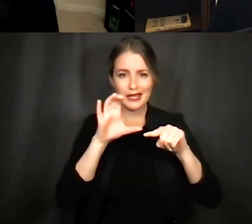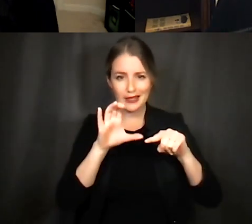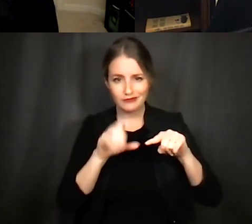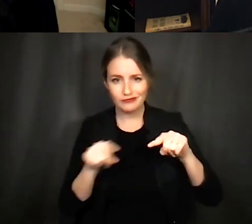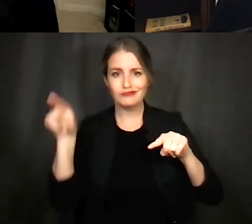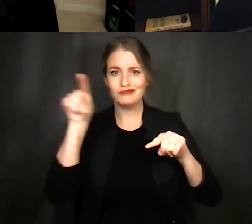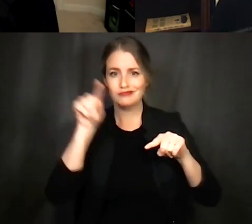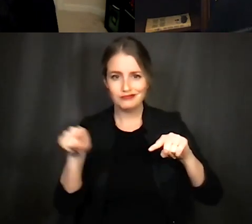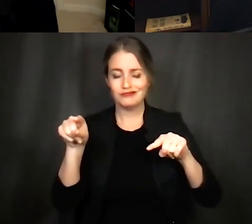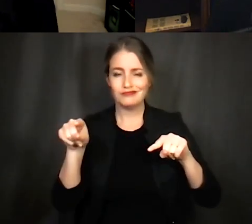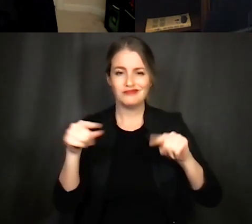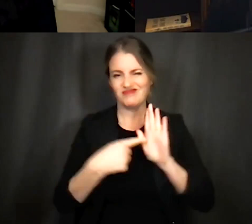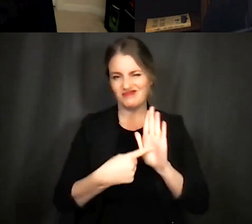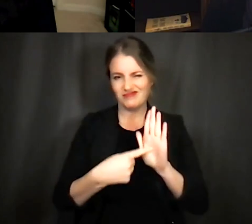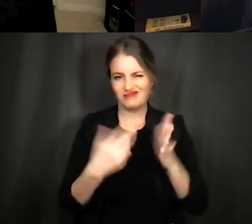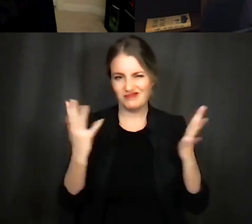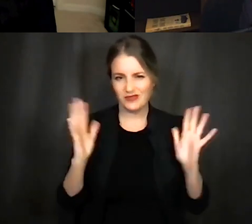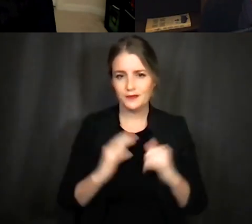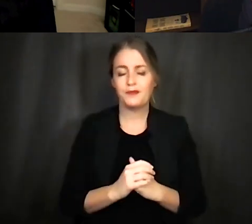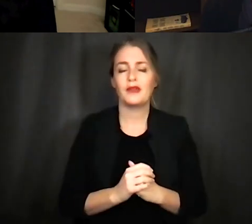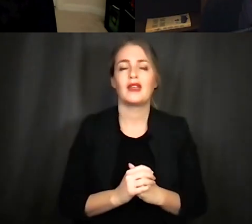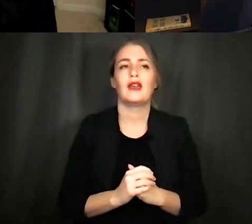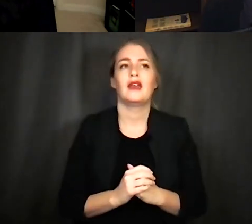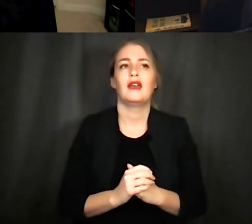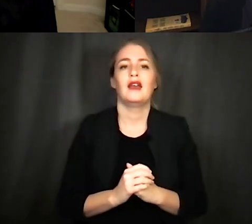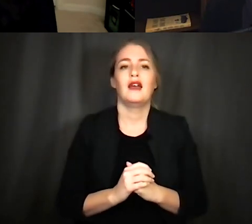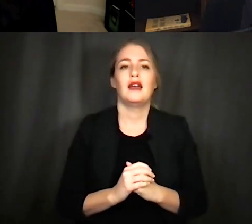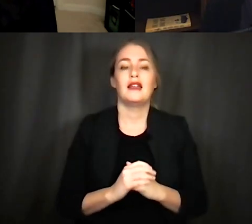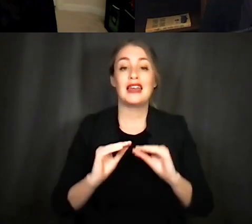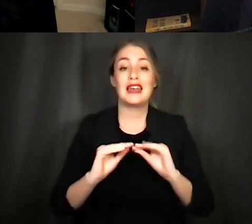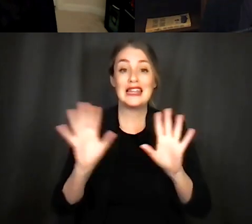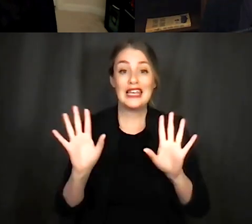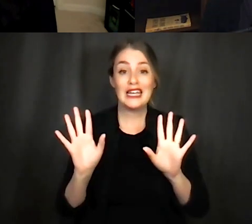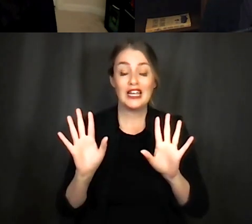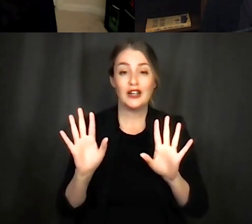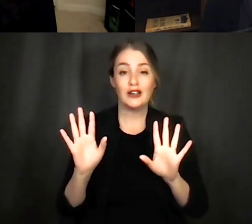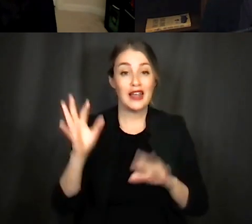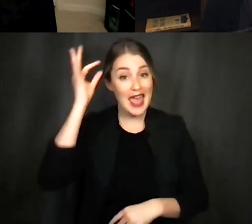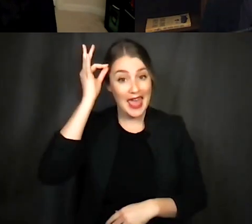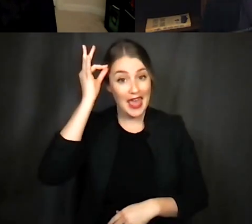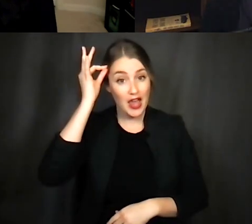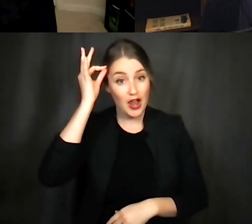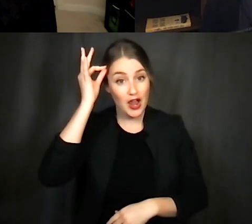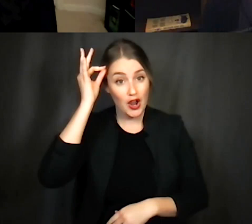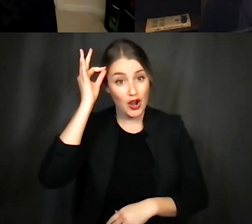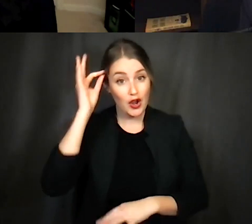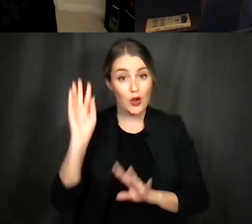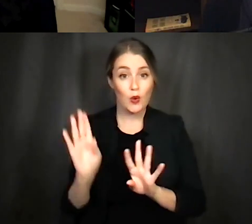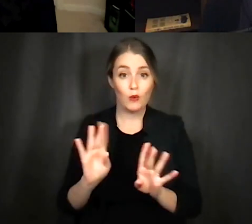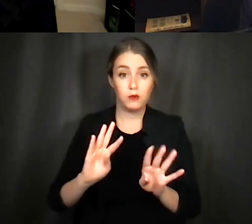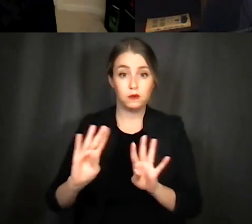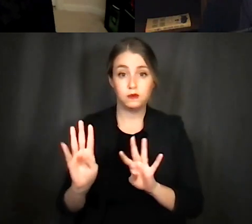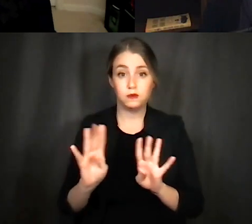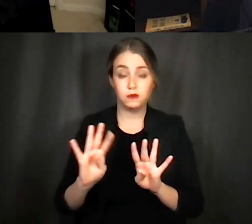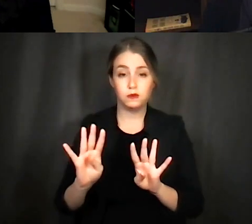it was pretty clear that um the hair cells are where that where sound